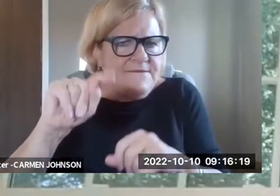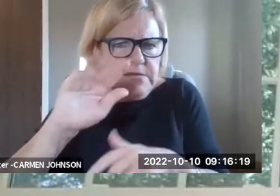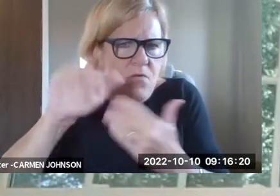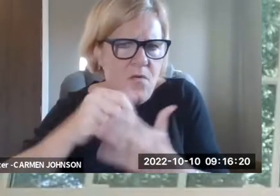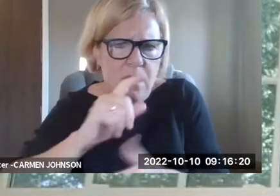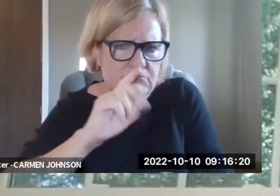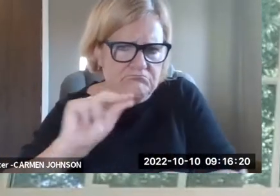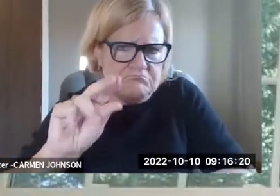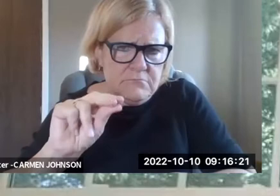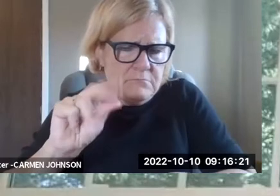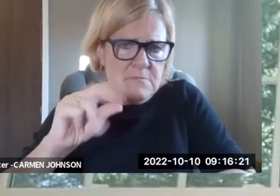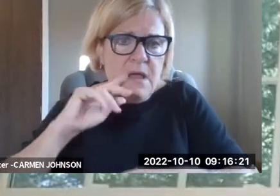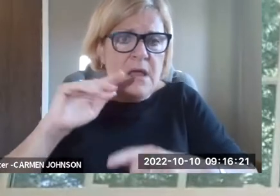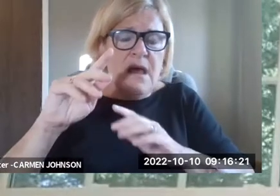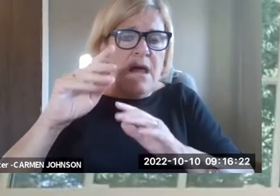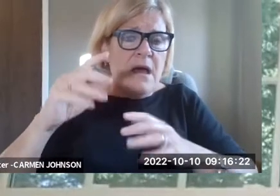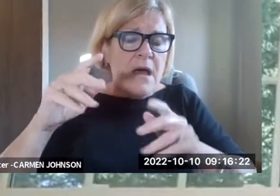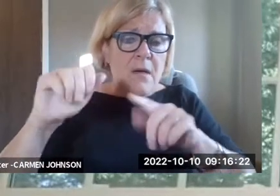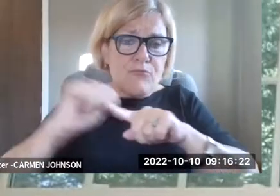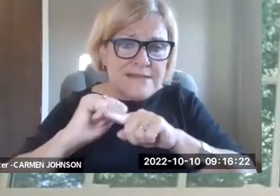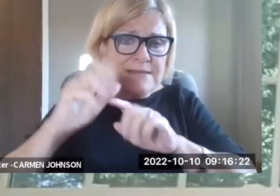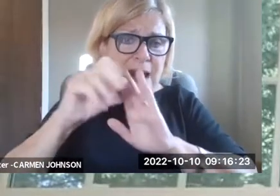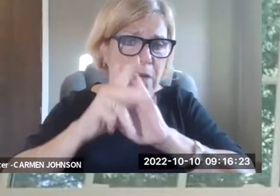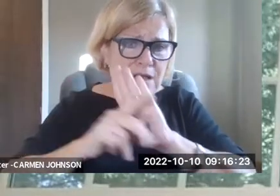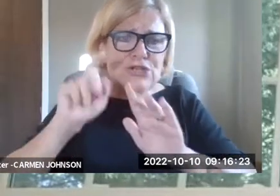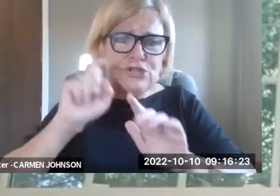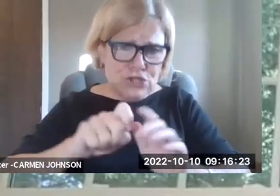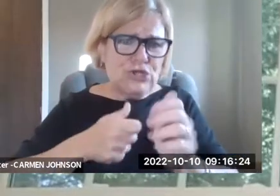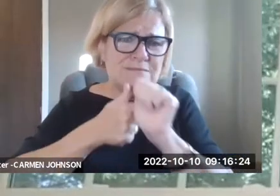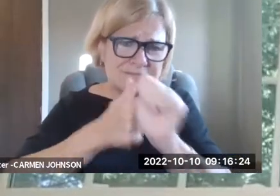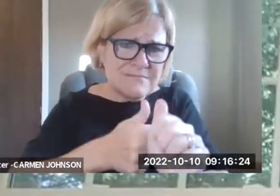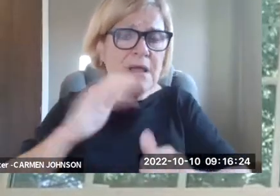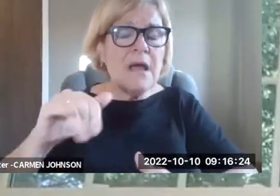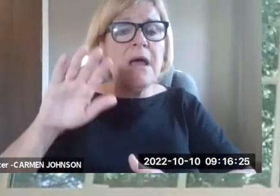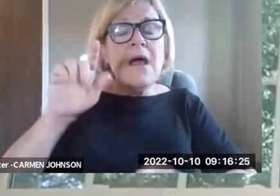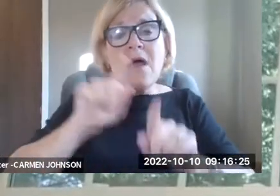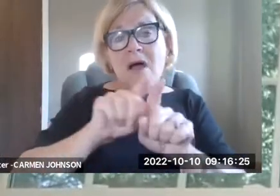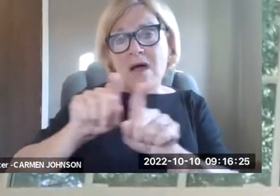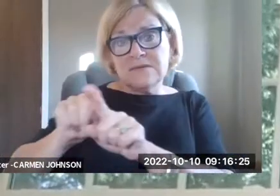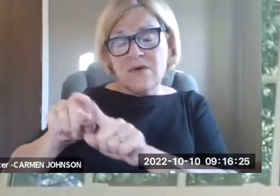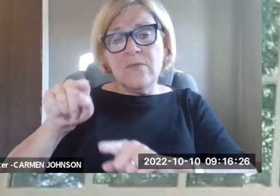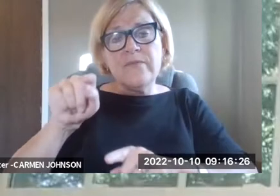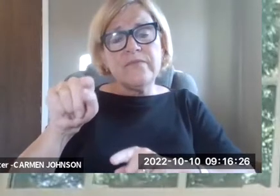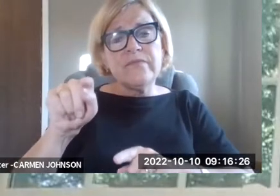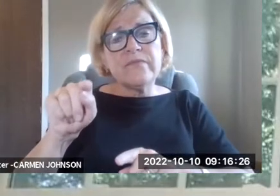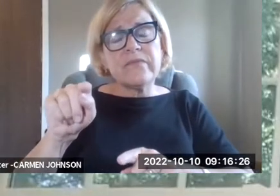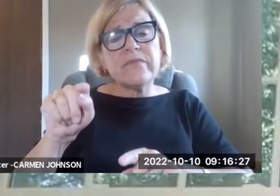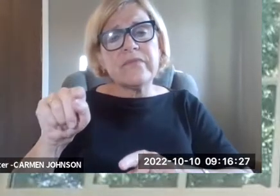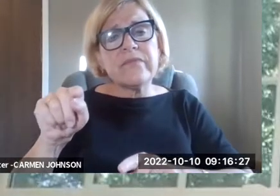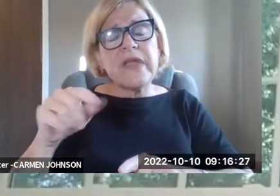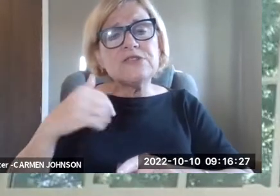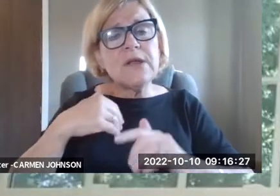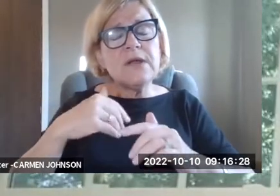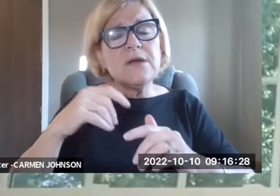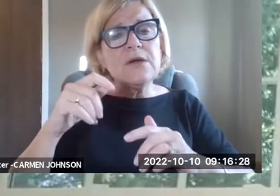somebody who shares the same, um, disability with them. So there's no one-size-fits-all solution and both policy and practice needs to account for